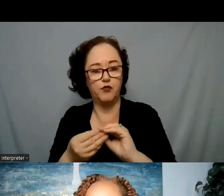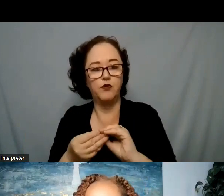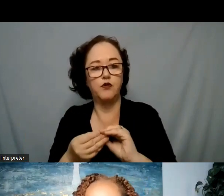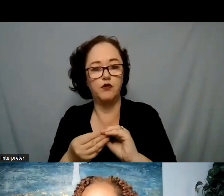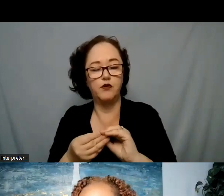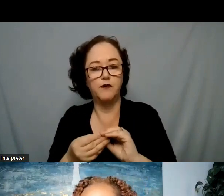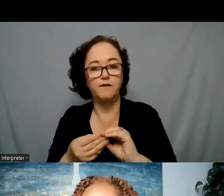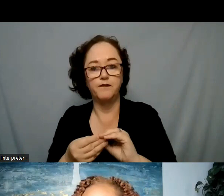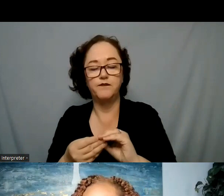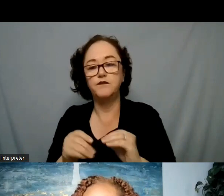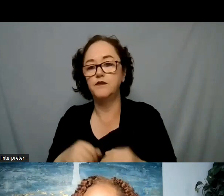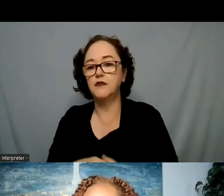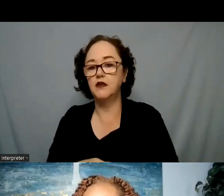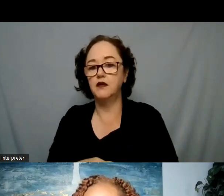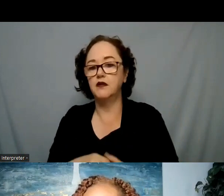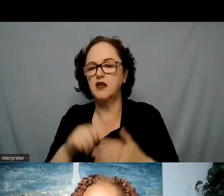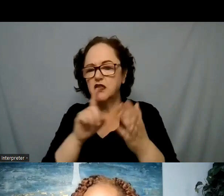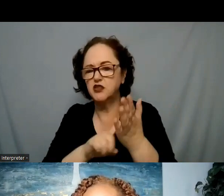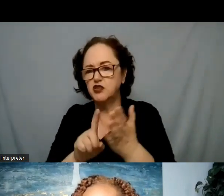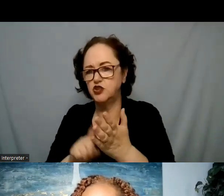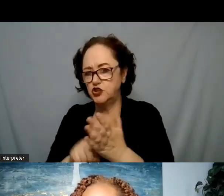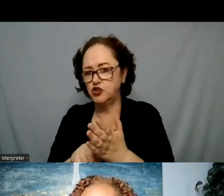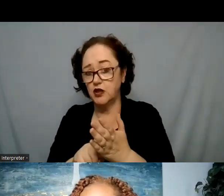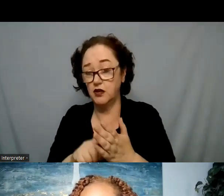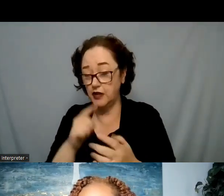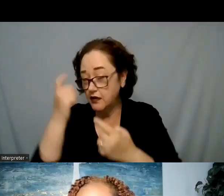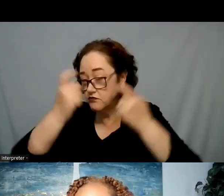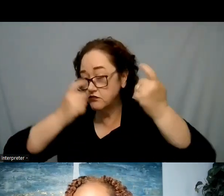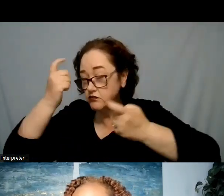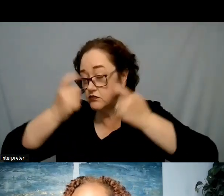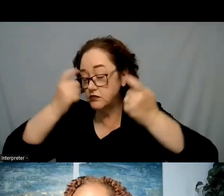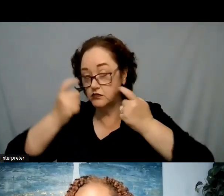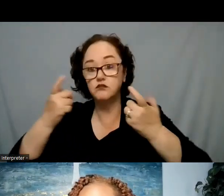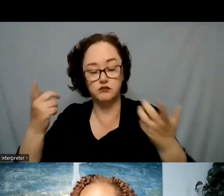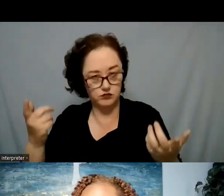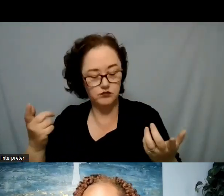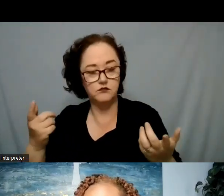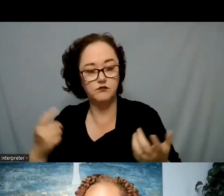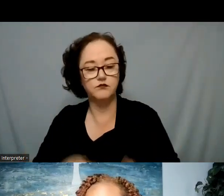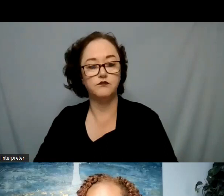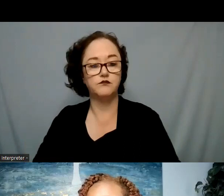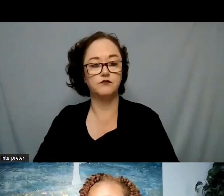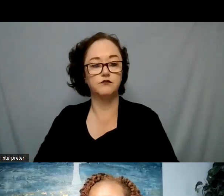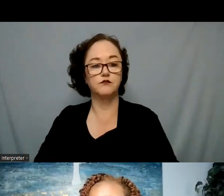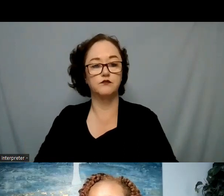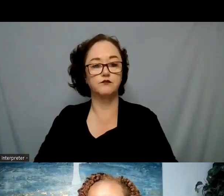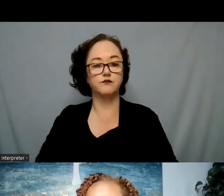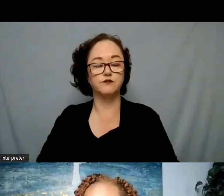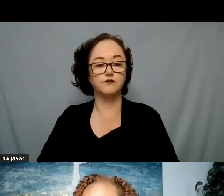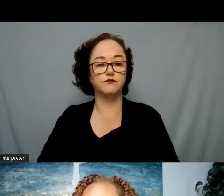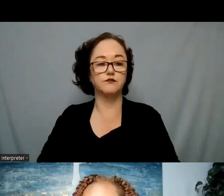are they having these thoughts so right now there's a bit of a crisis with youth and and and where